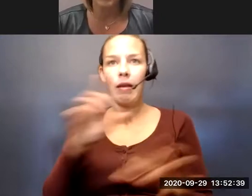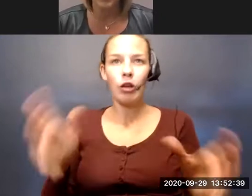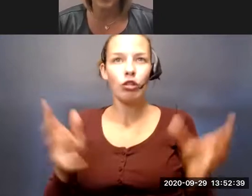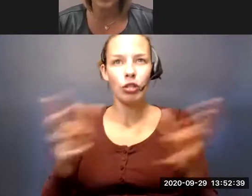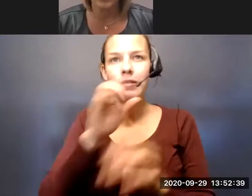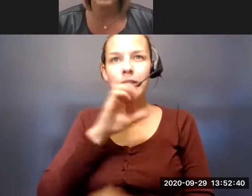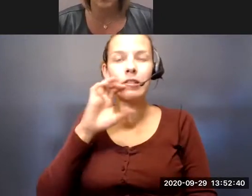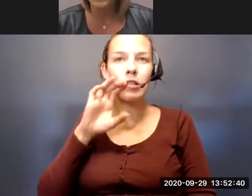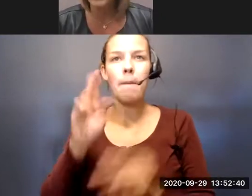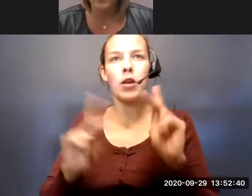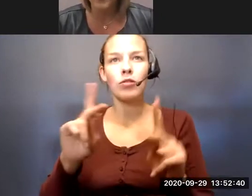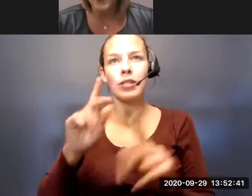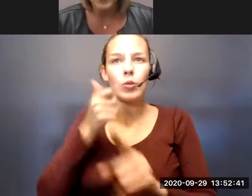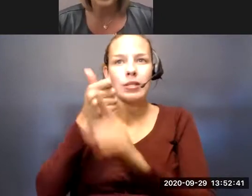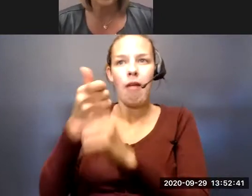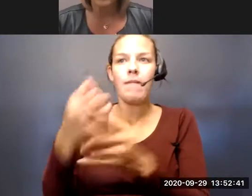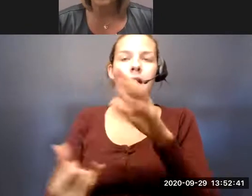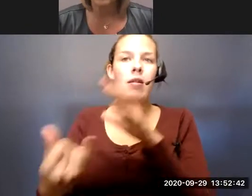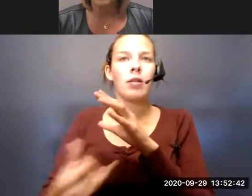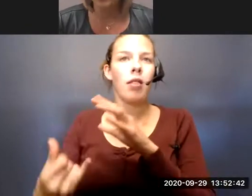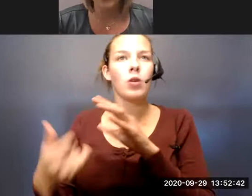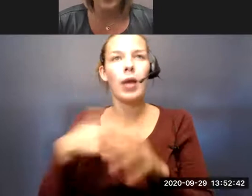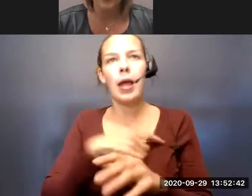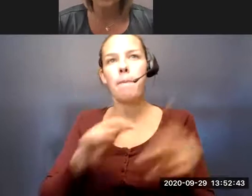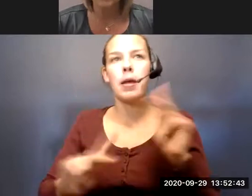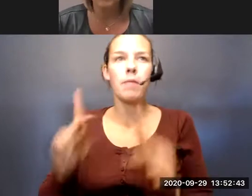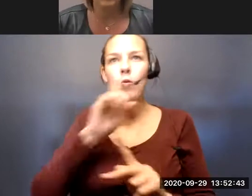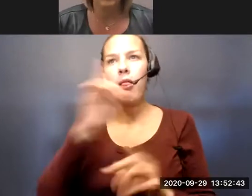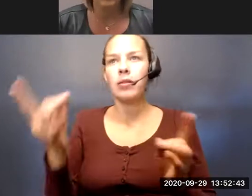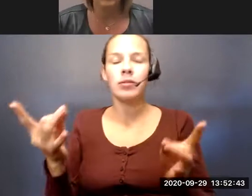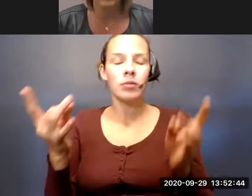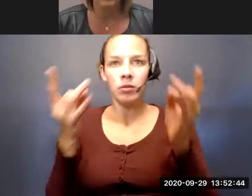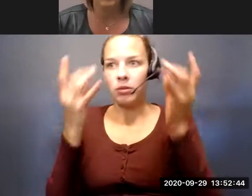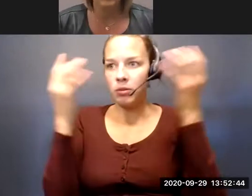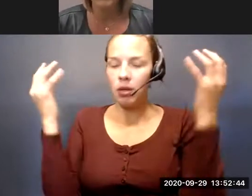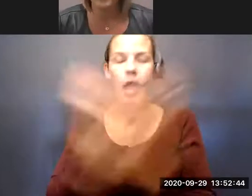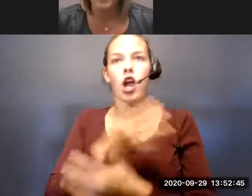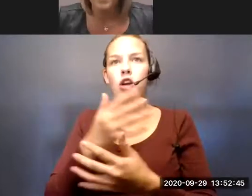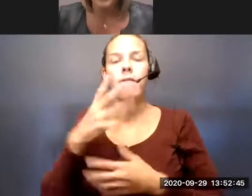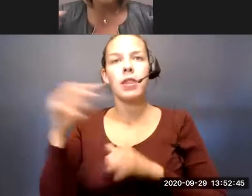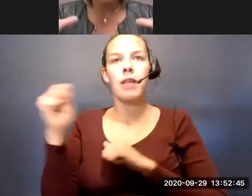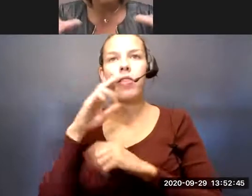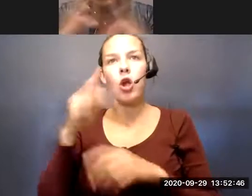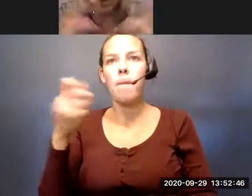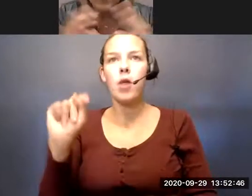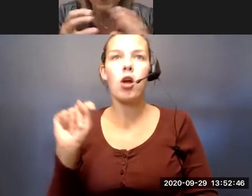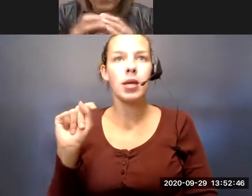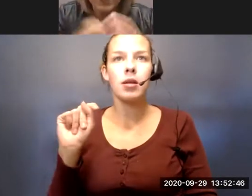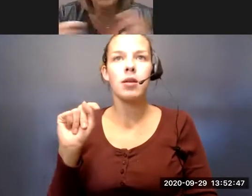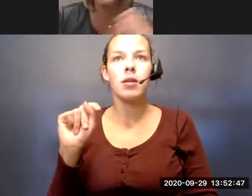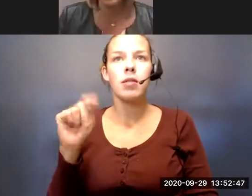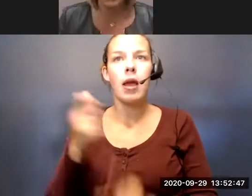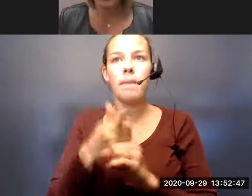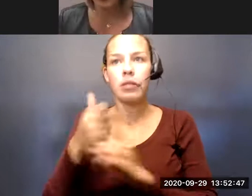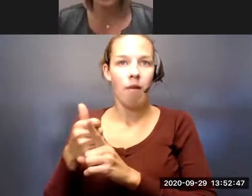senior population to self-isolate. And so we had folks that were really terrified of leaving their apartment, their apartment themselves,